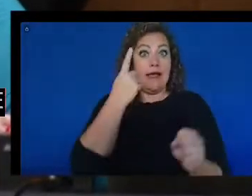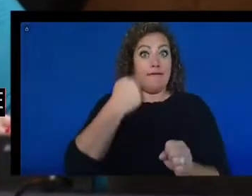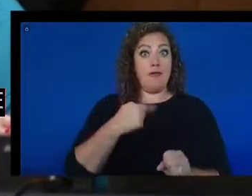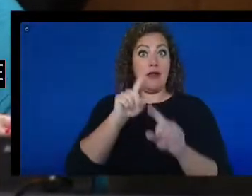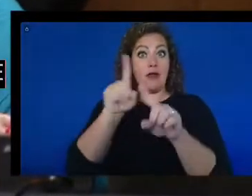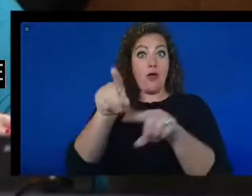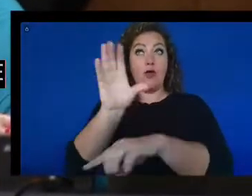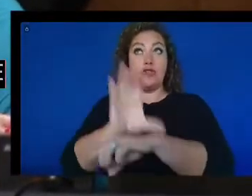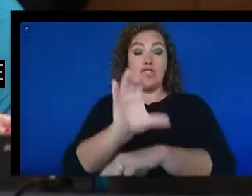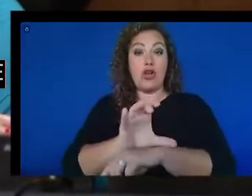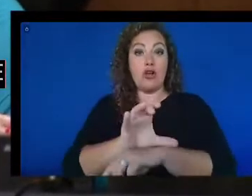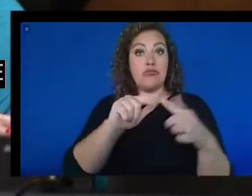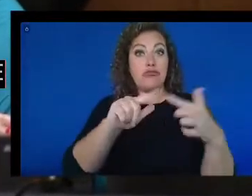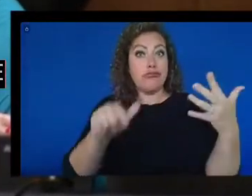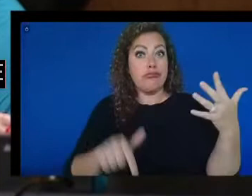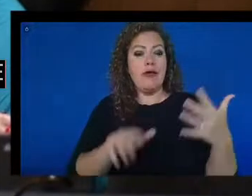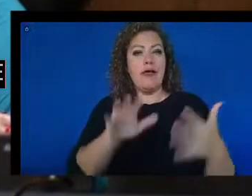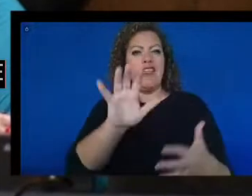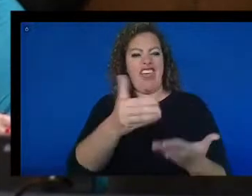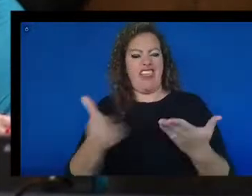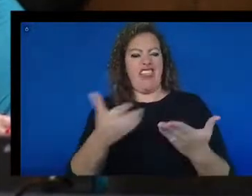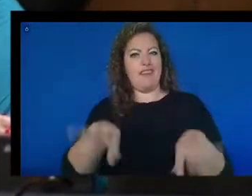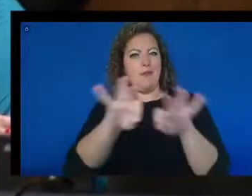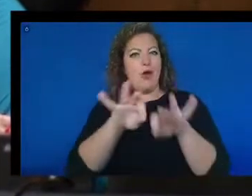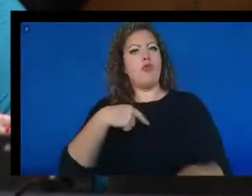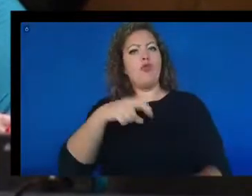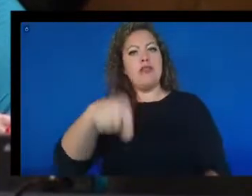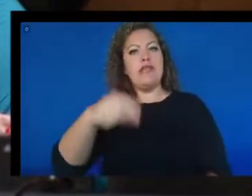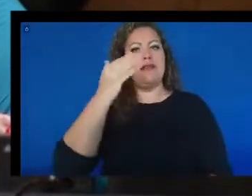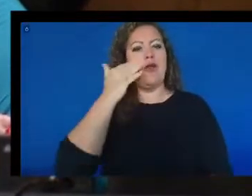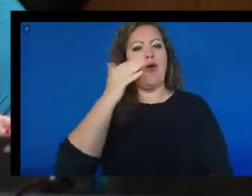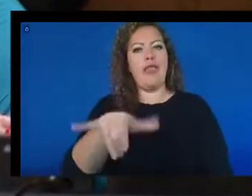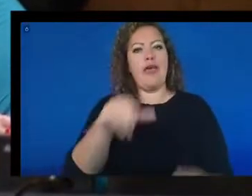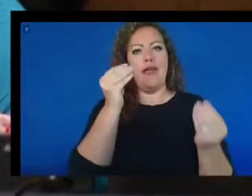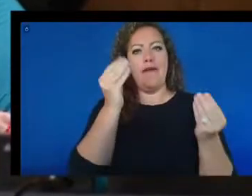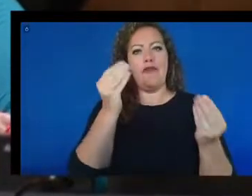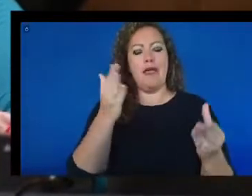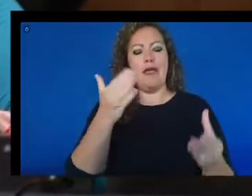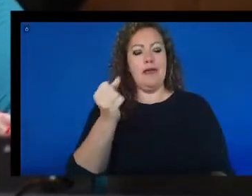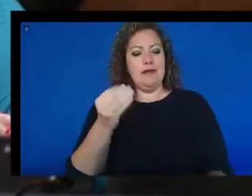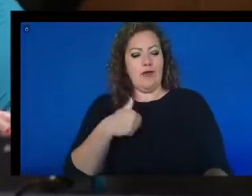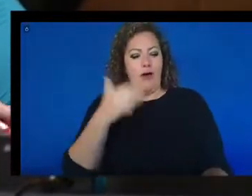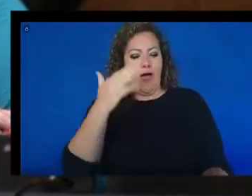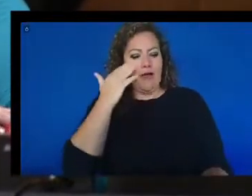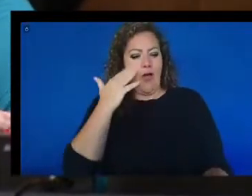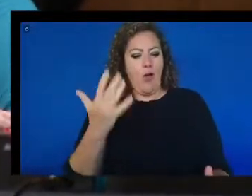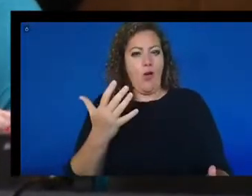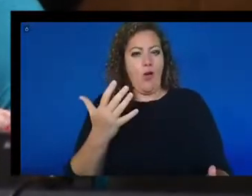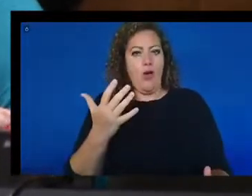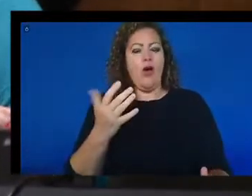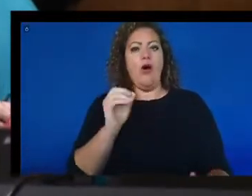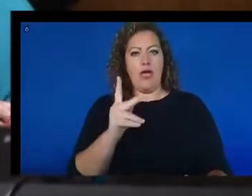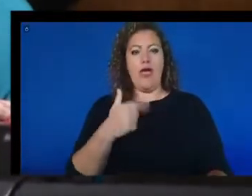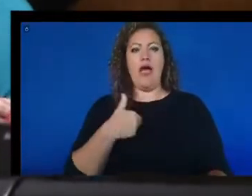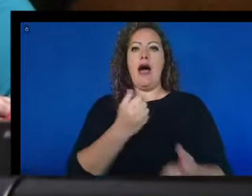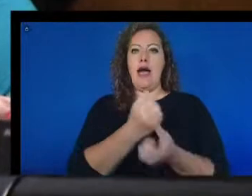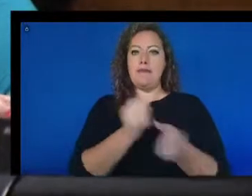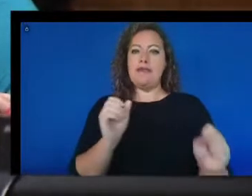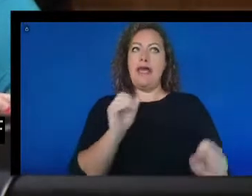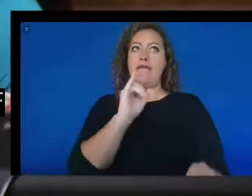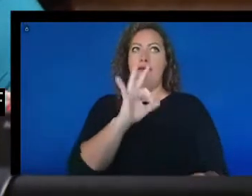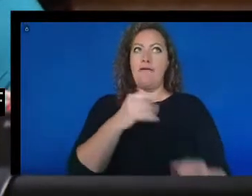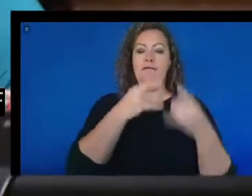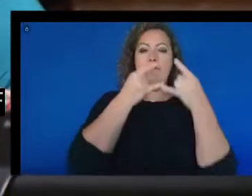The things that are important to us, we need to know that information so that I know that, okay, I'm safe if I wear my mask or